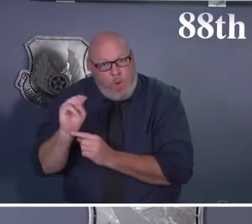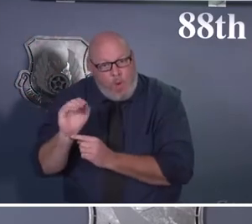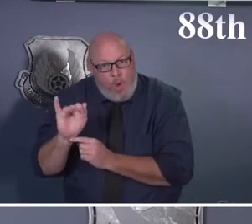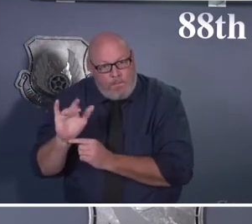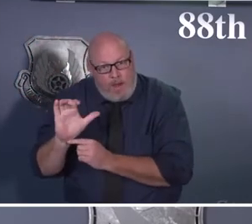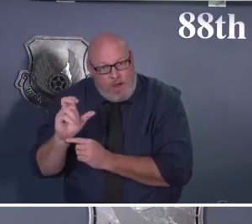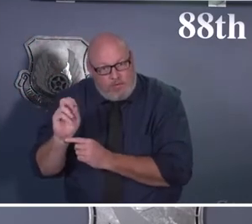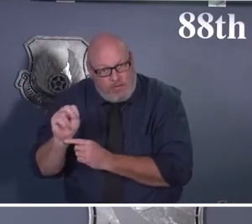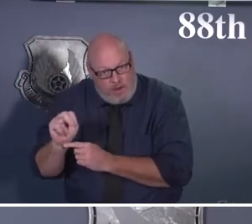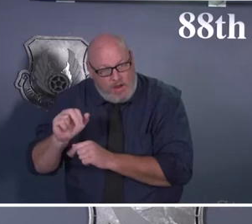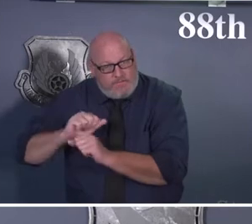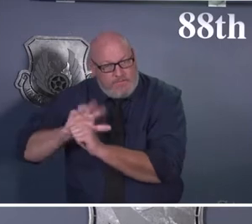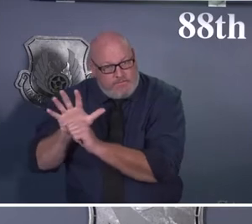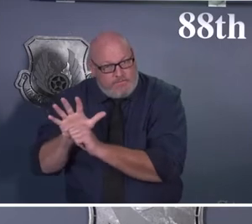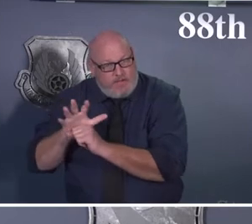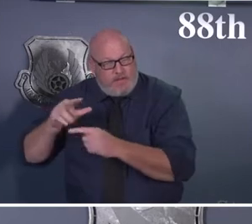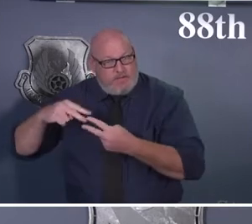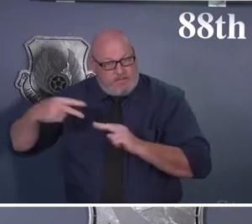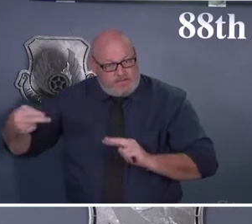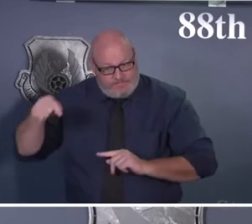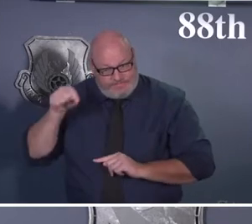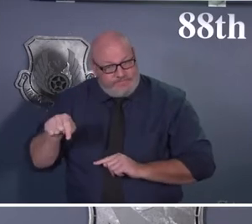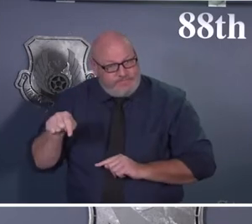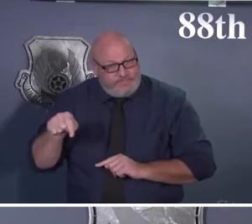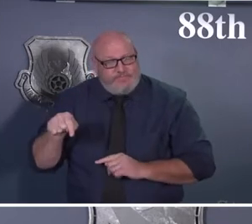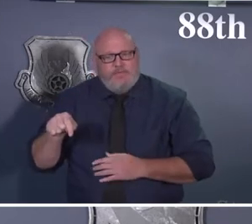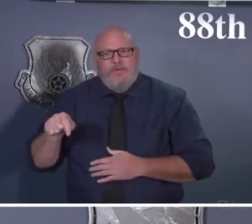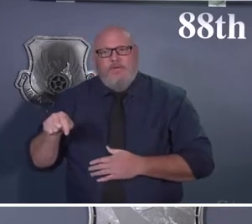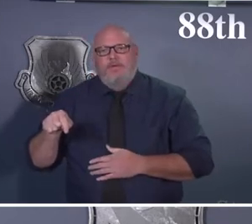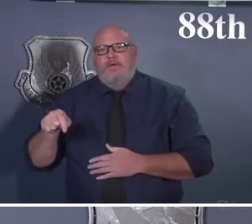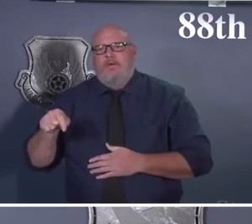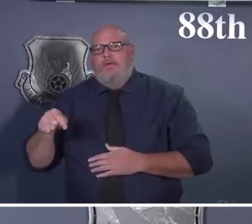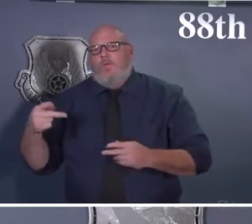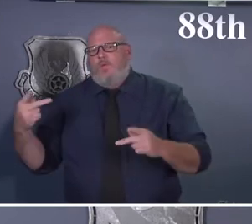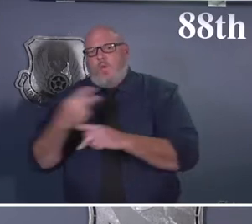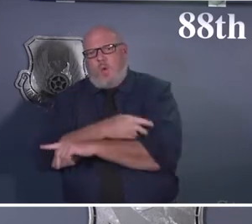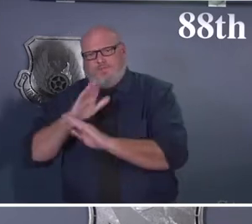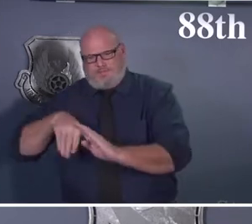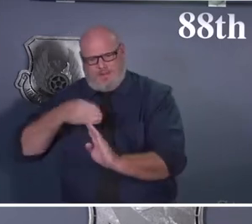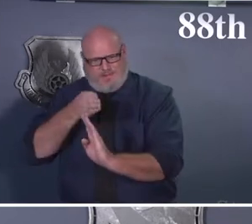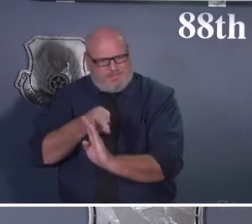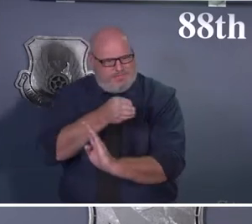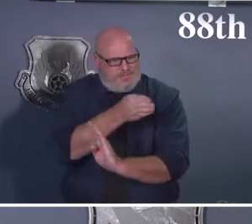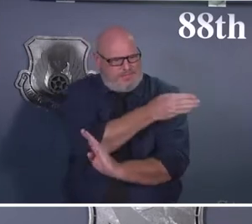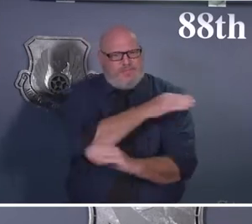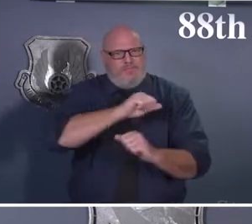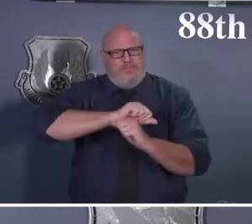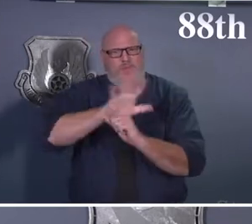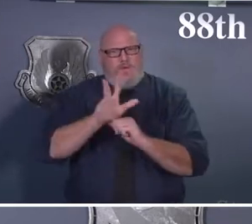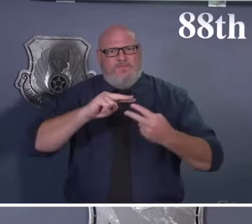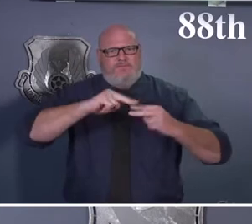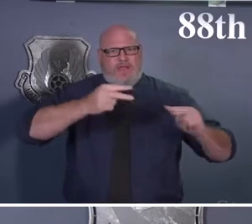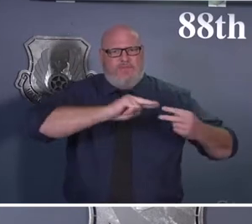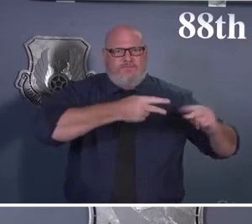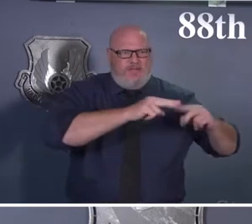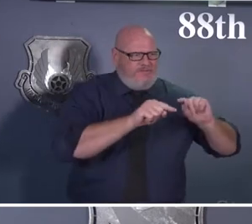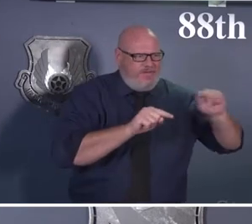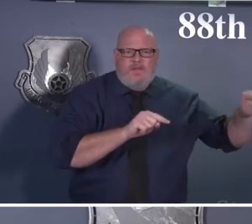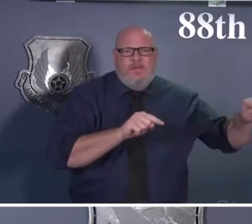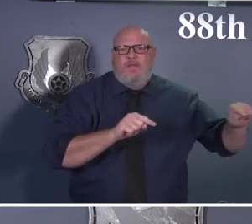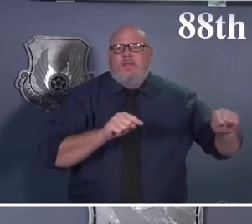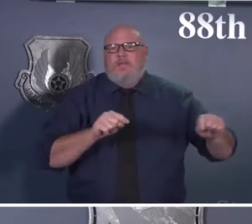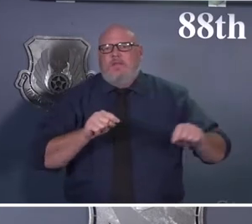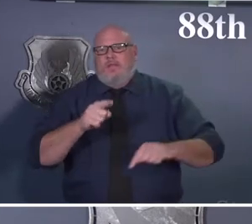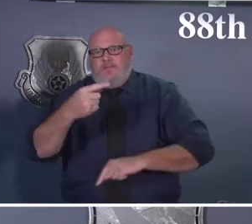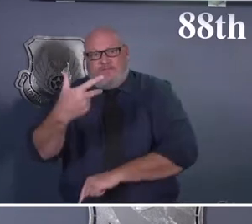before. Highly transmissible for vaccinated and unvaccinated personnel. And that Omicron really started to